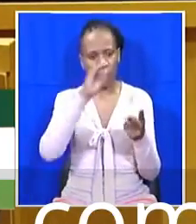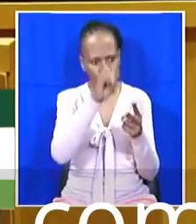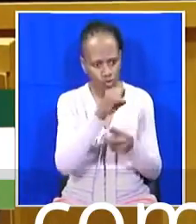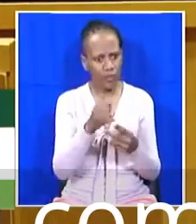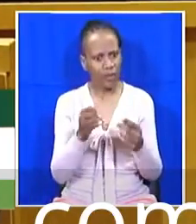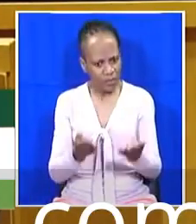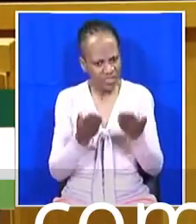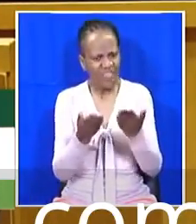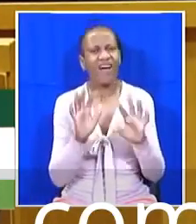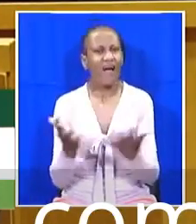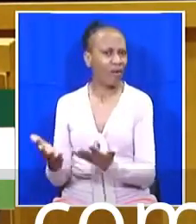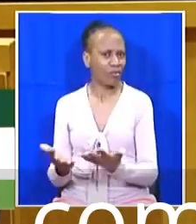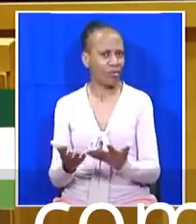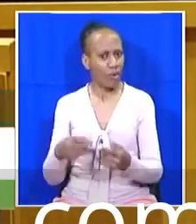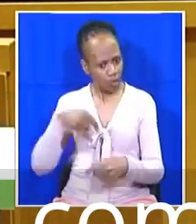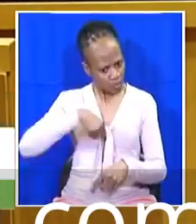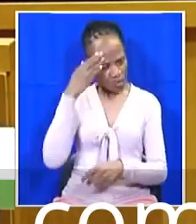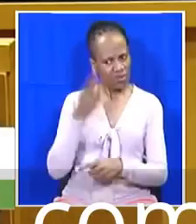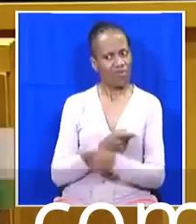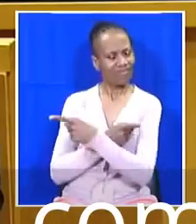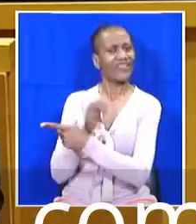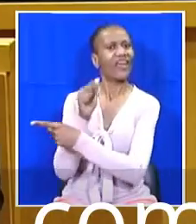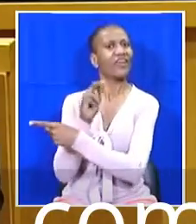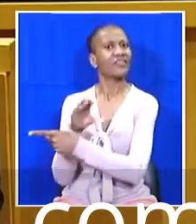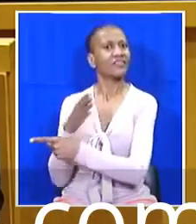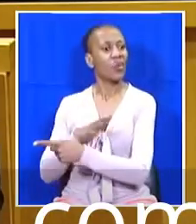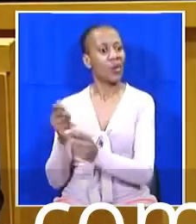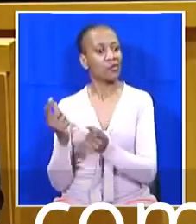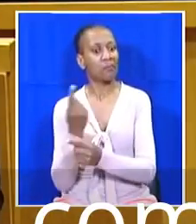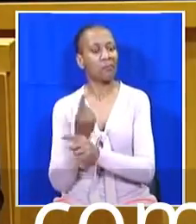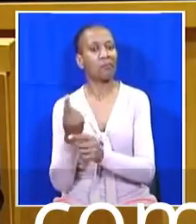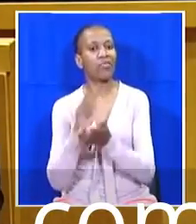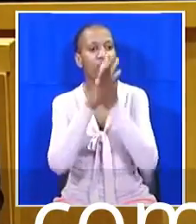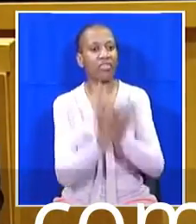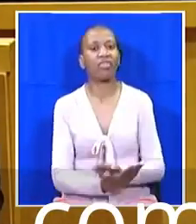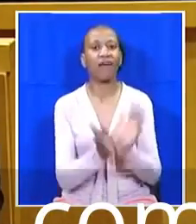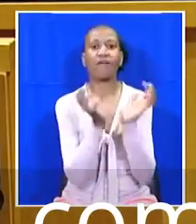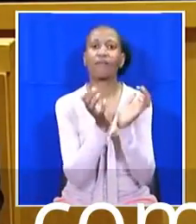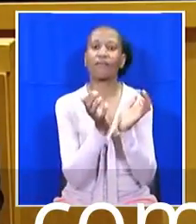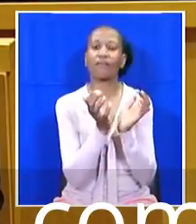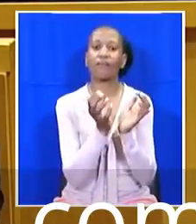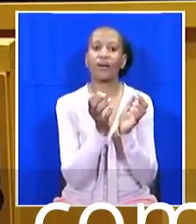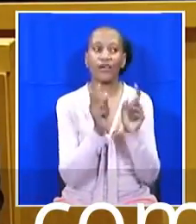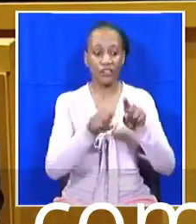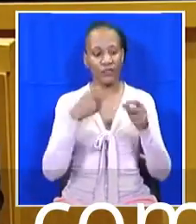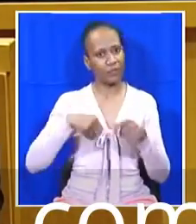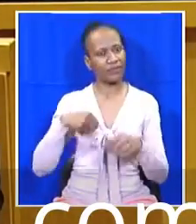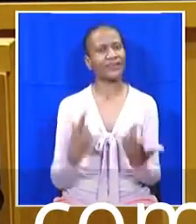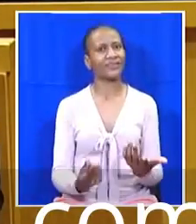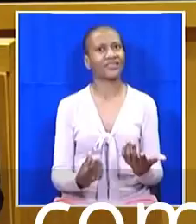Now we know what the tactic is. The tactic is to try and make these councils ungovernable so that you can take them back through administration